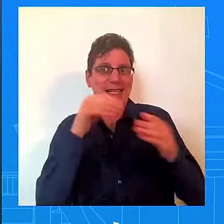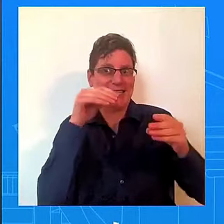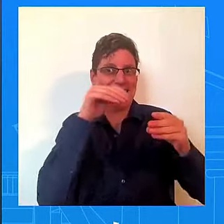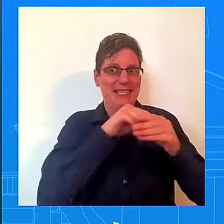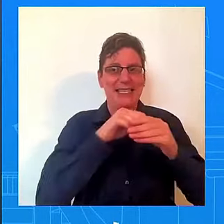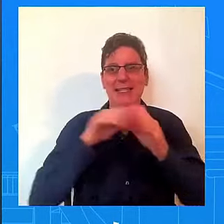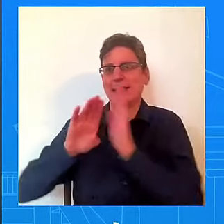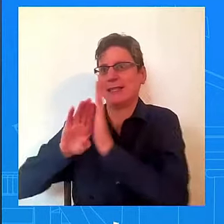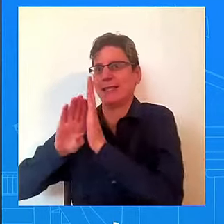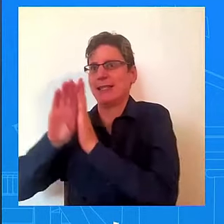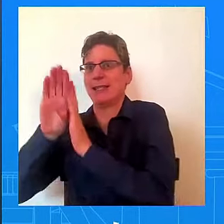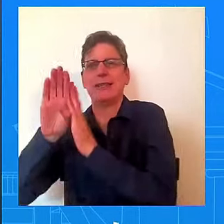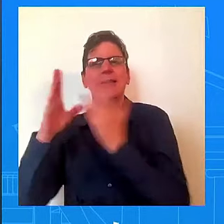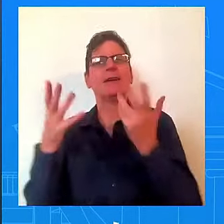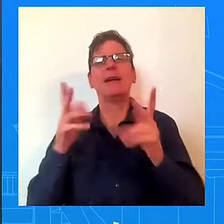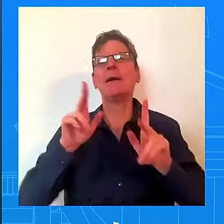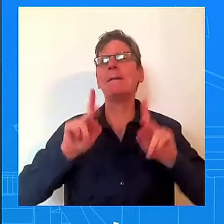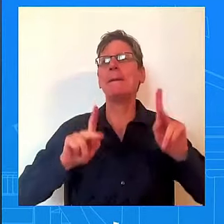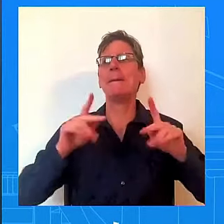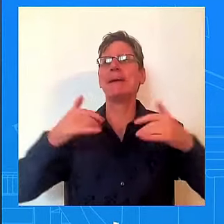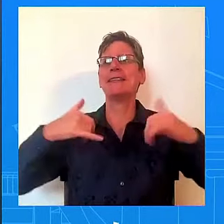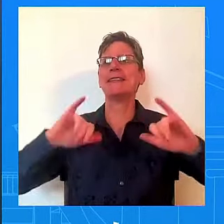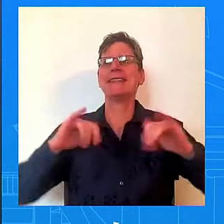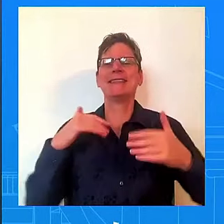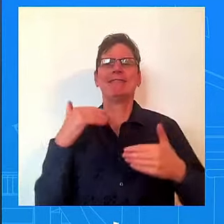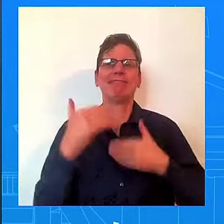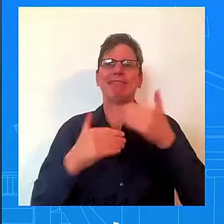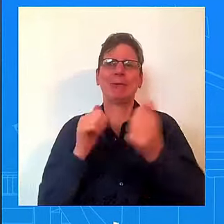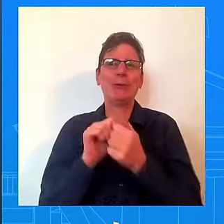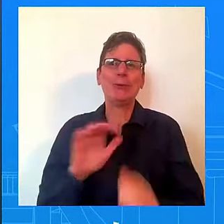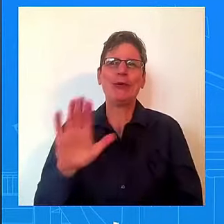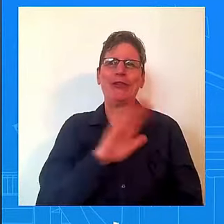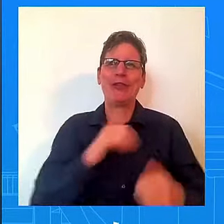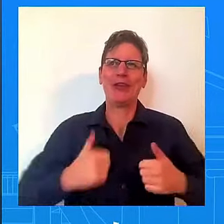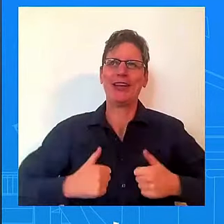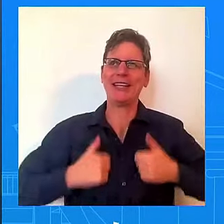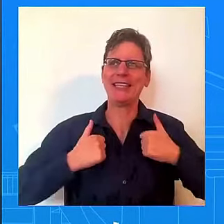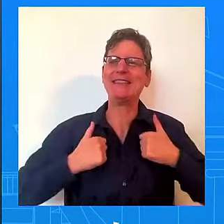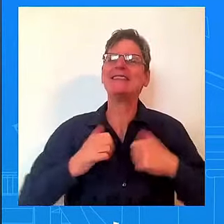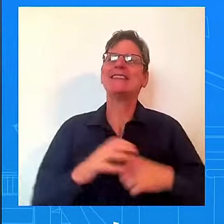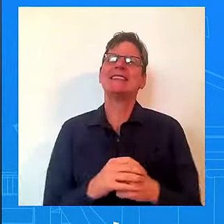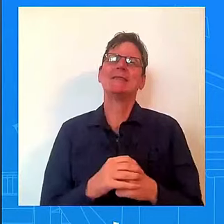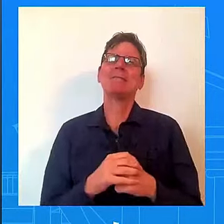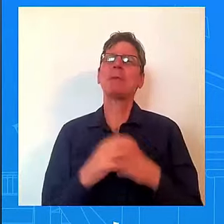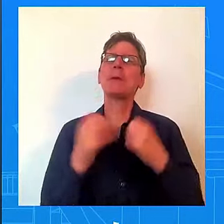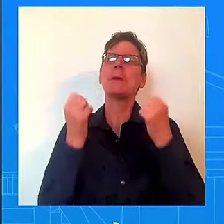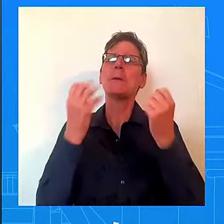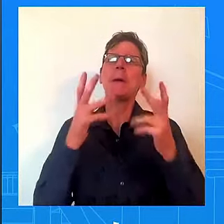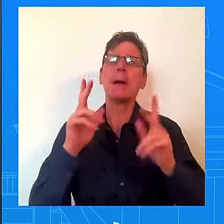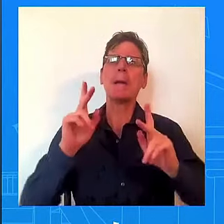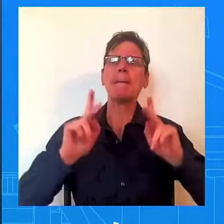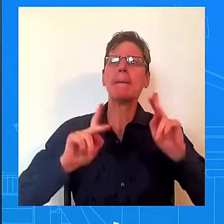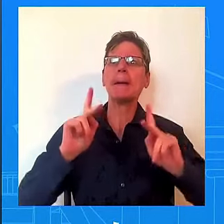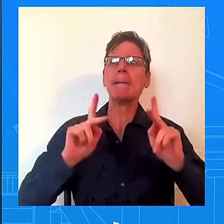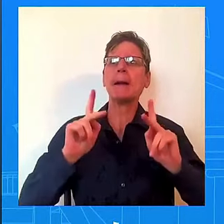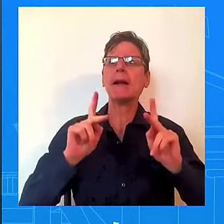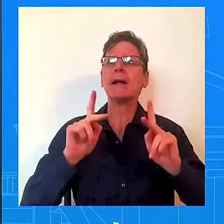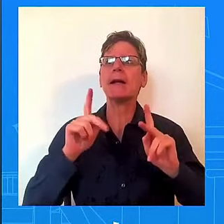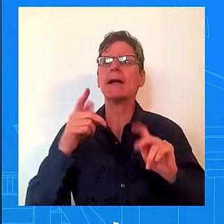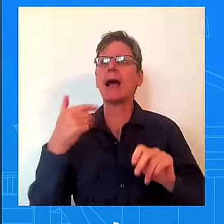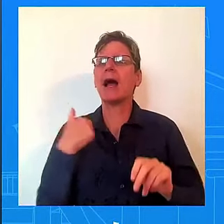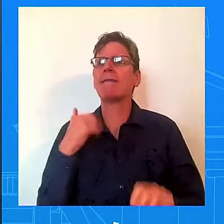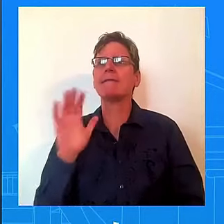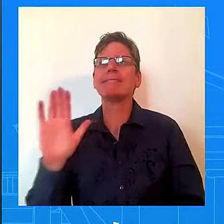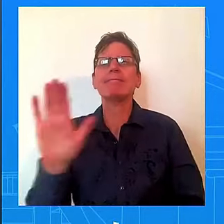this, because I've spent a lot of time, you know, at kitchen tables, and people don't spend the amount of time devouring